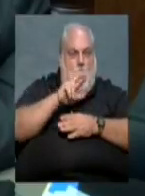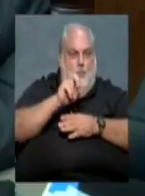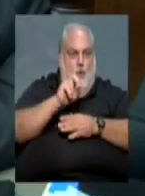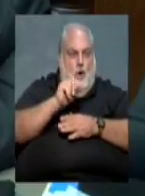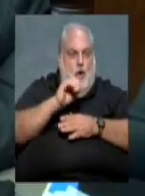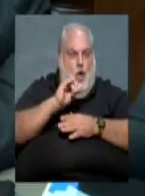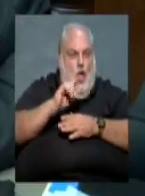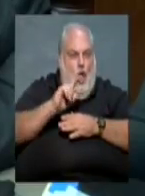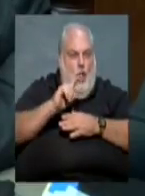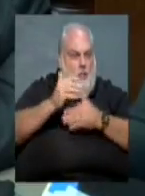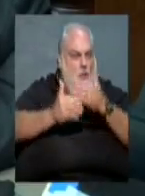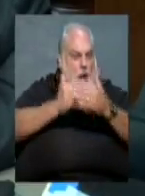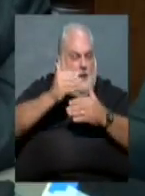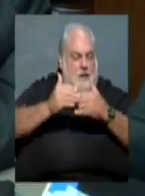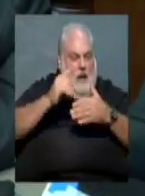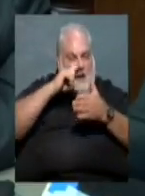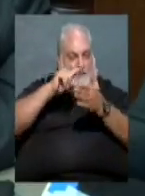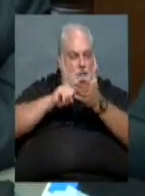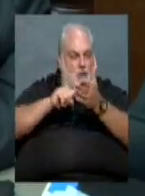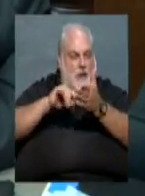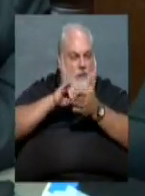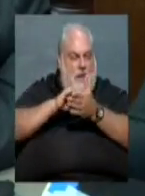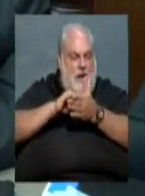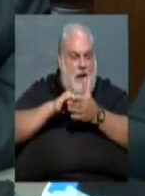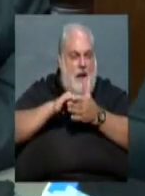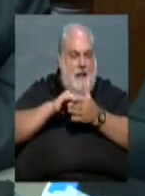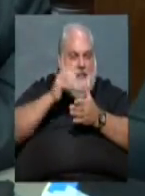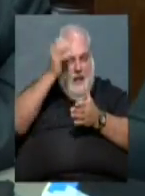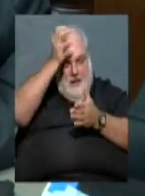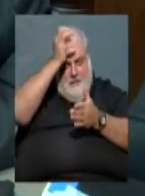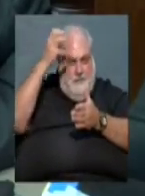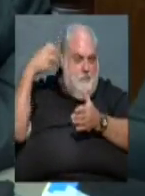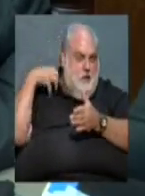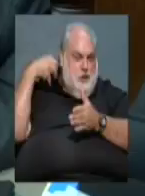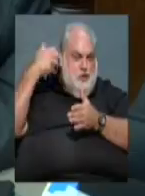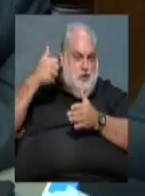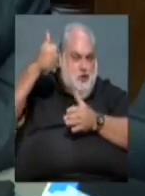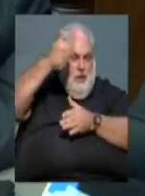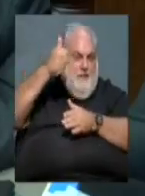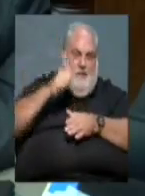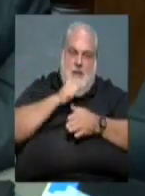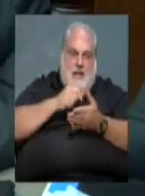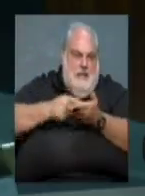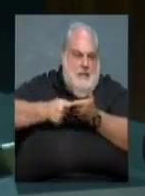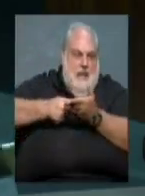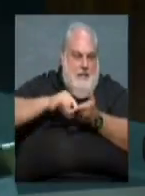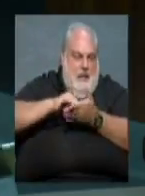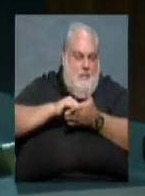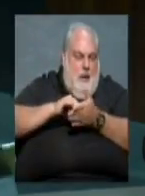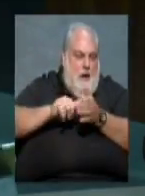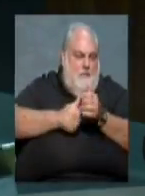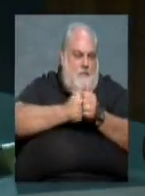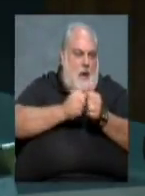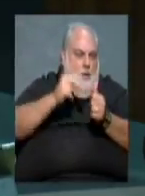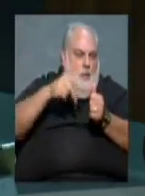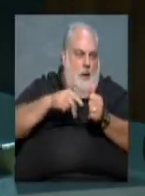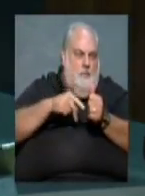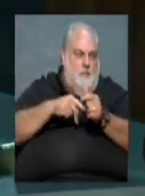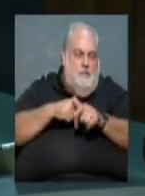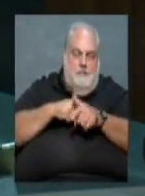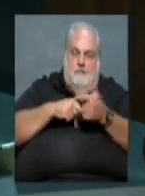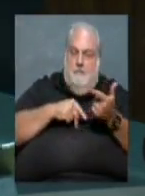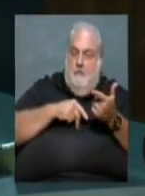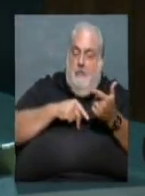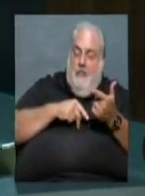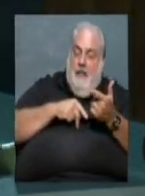on that. So, I'll look at the situation. The chief has not talked to me about that, but I will follow up. One of the things I was wondering is if you could put the